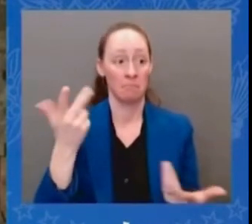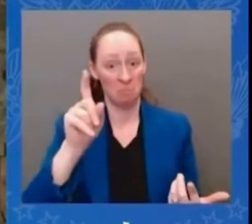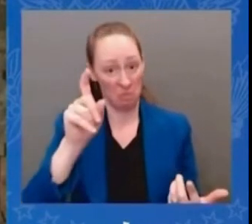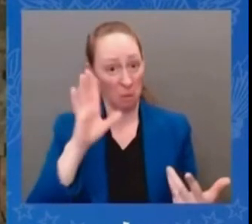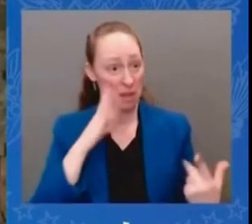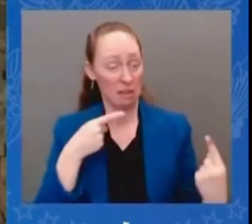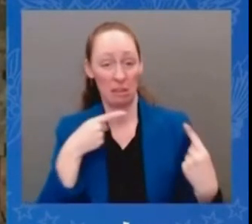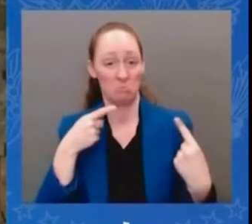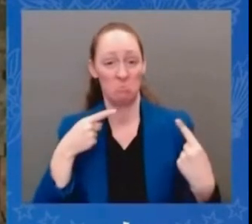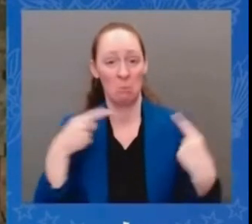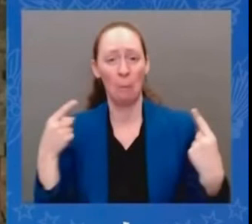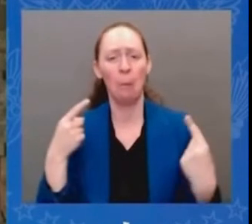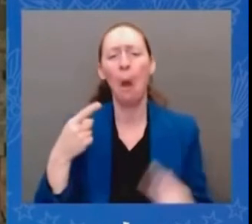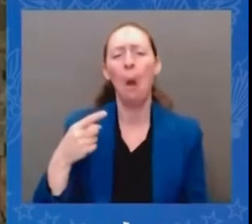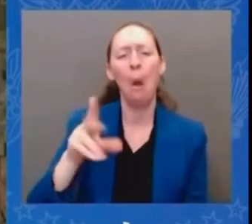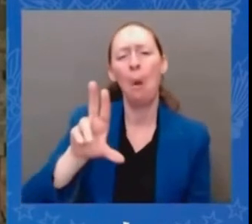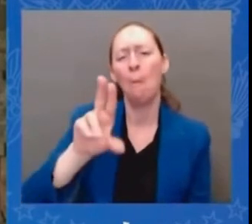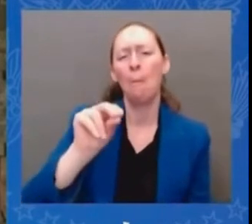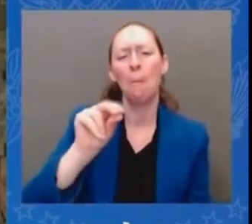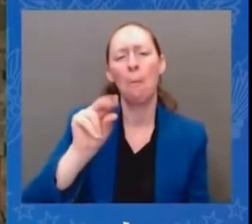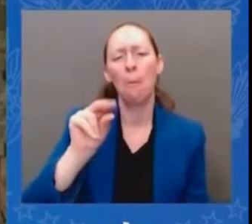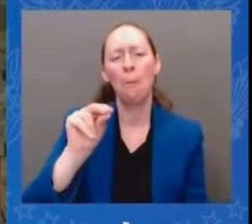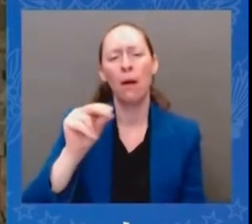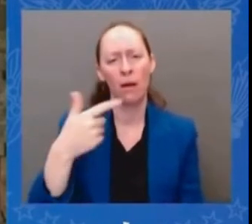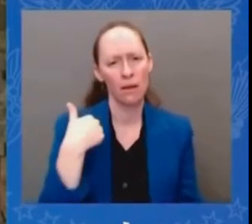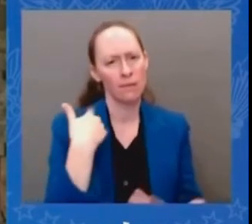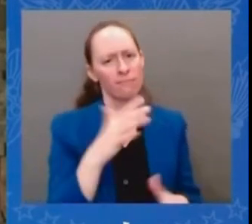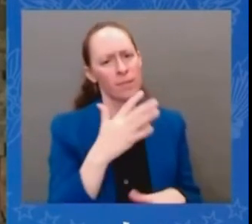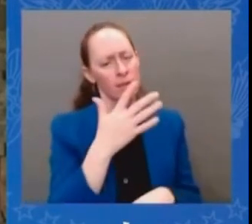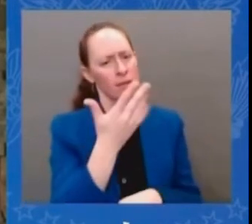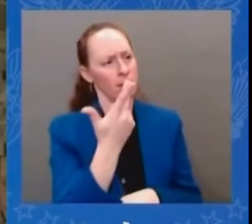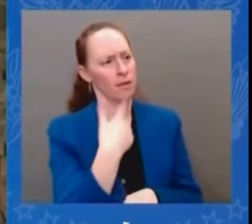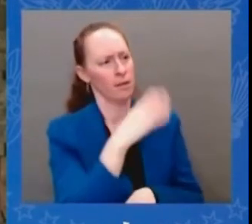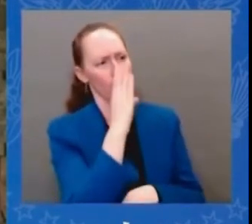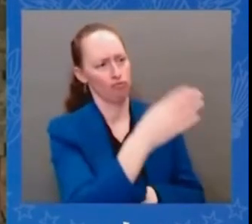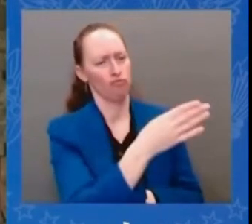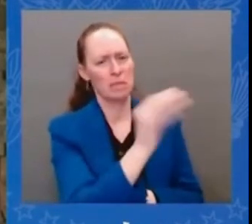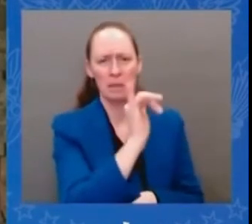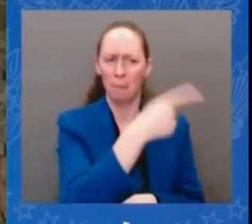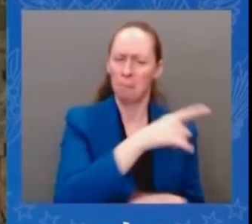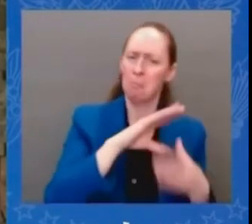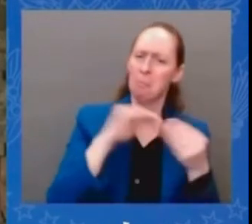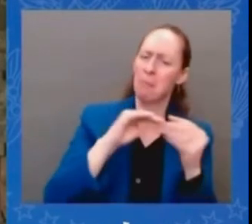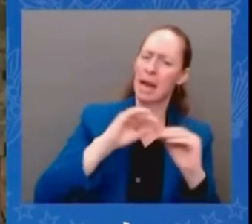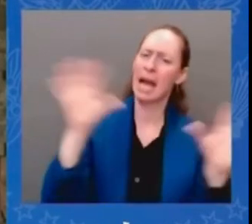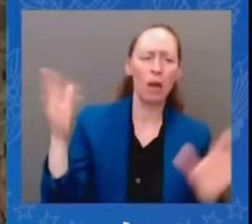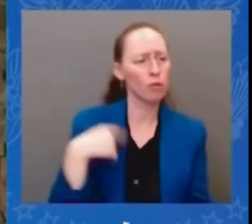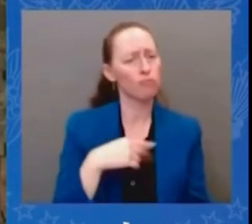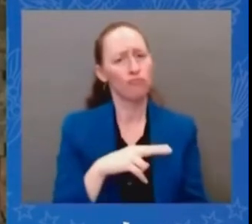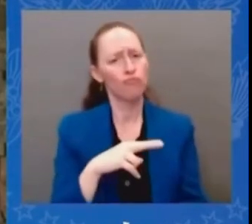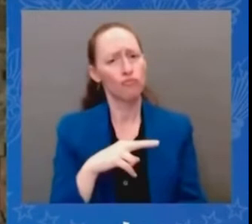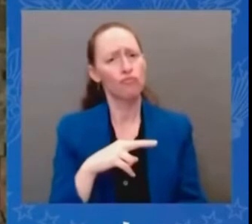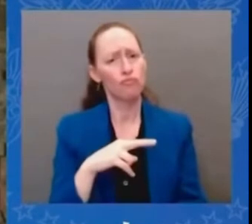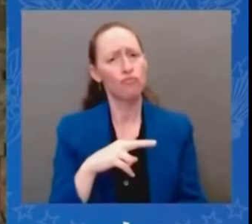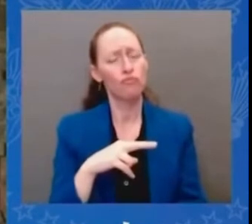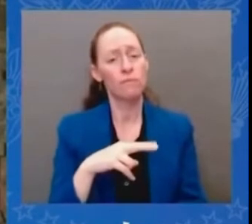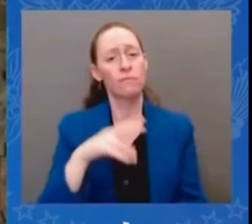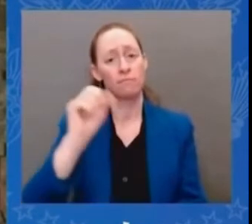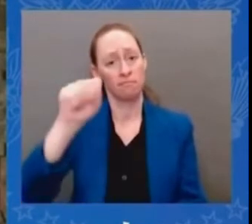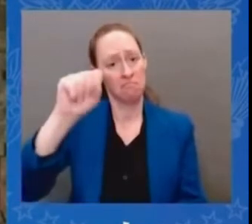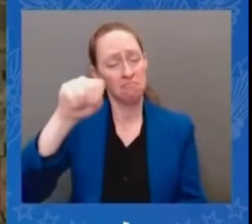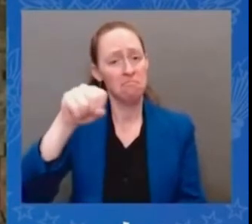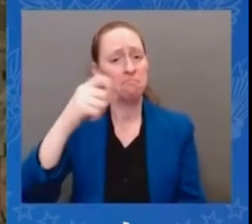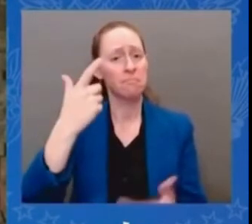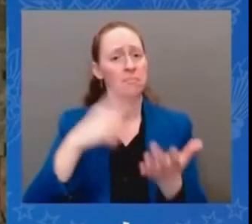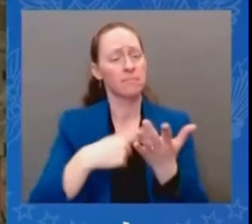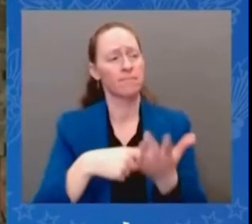we disagreed or where we were uncertain of each other's position and we agreed we'd set up and we did mechanisms whereby